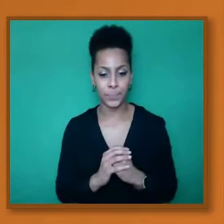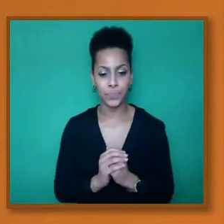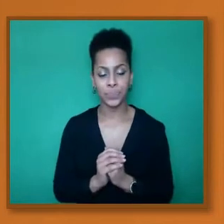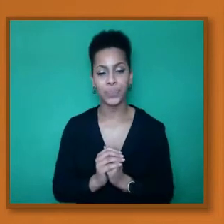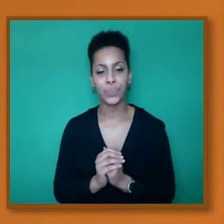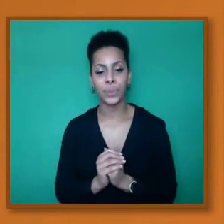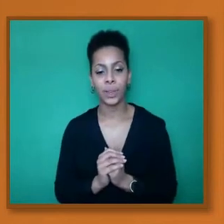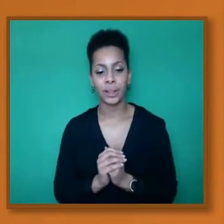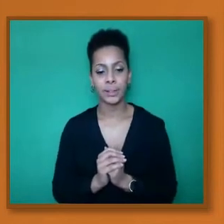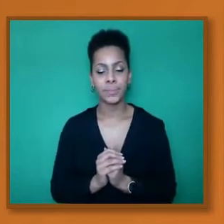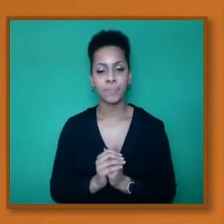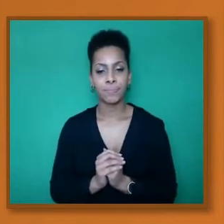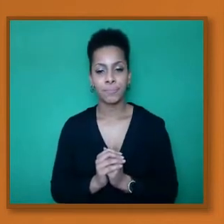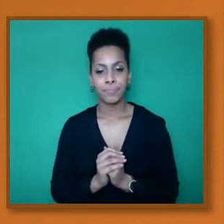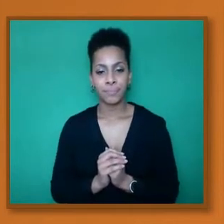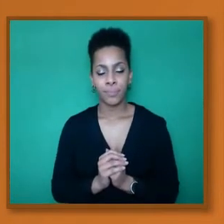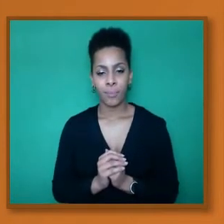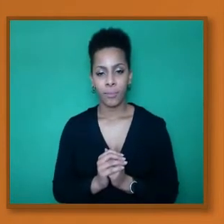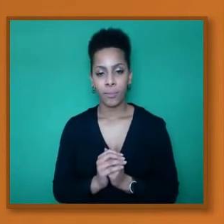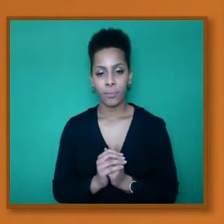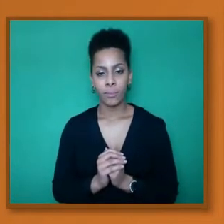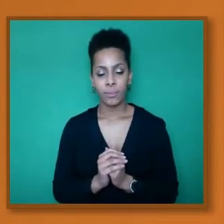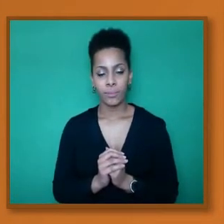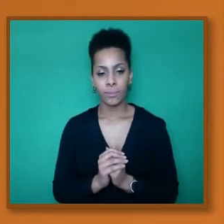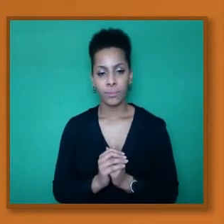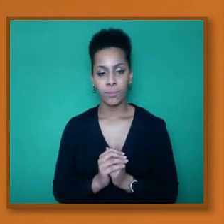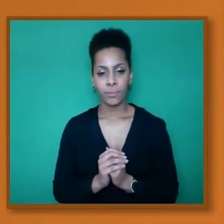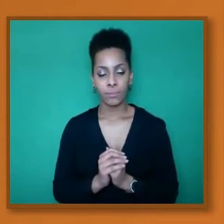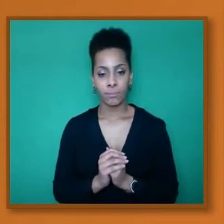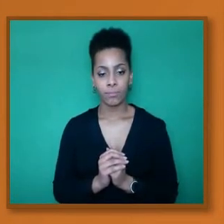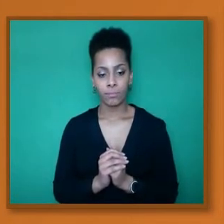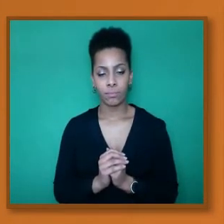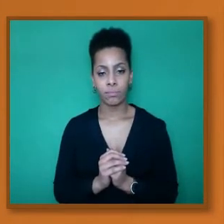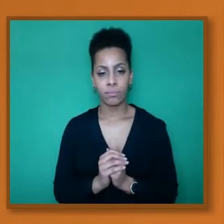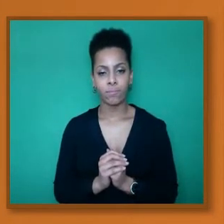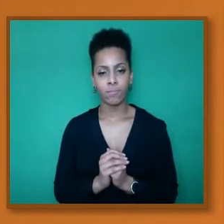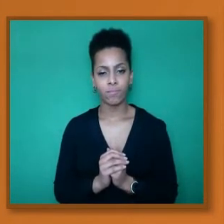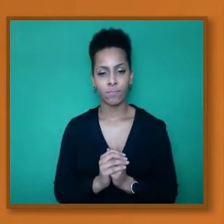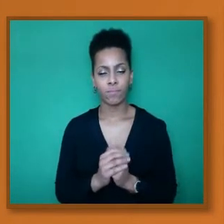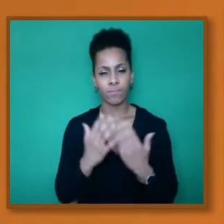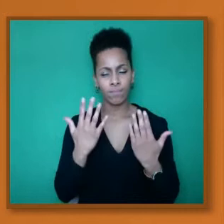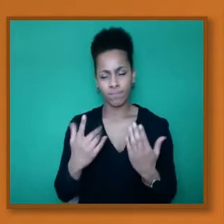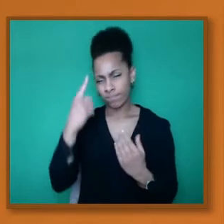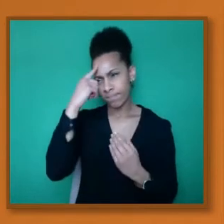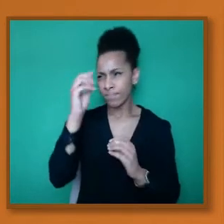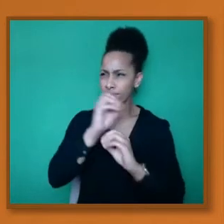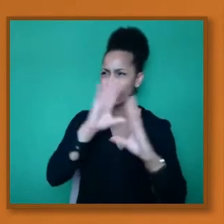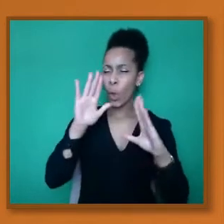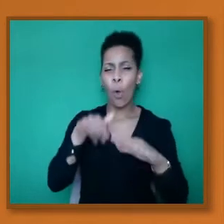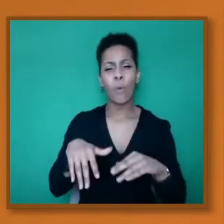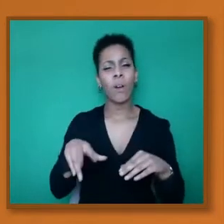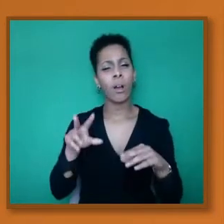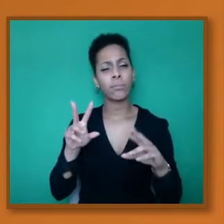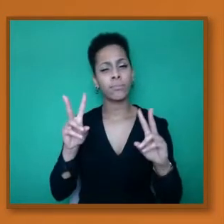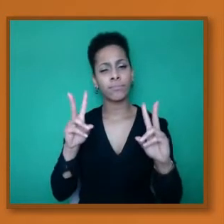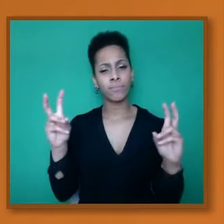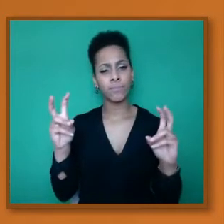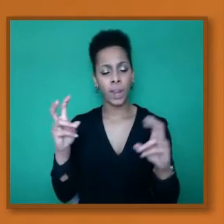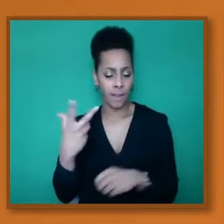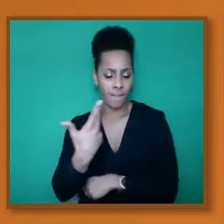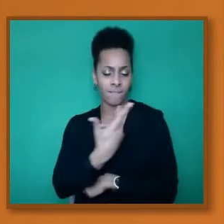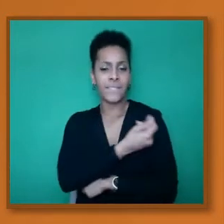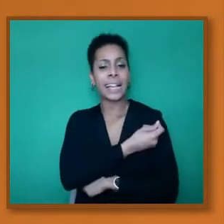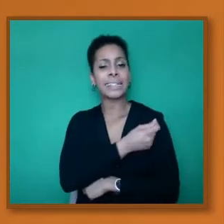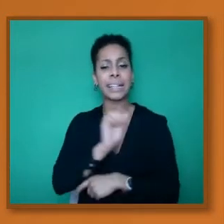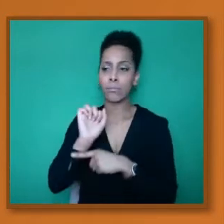think about is this idea about the vaccine protection and what it does. So as I said earlier on,